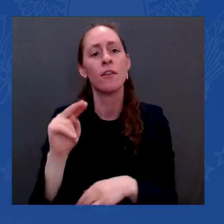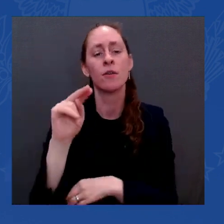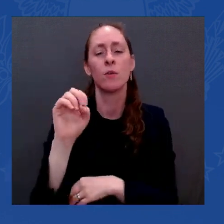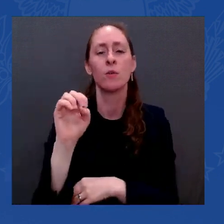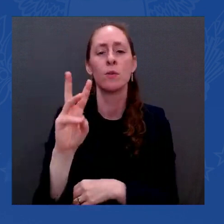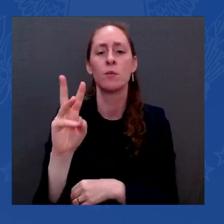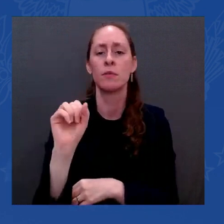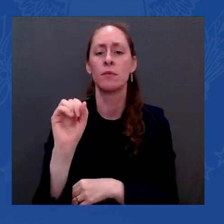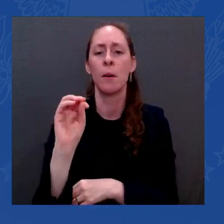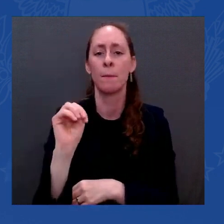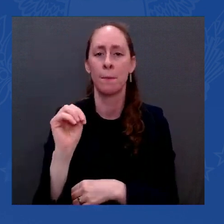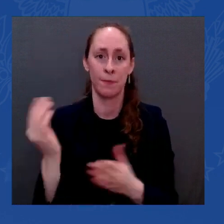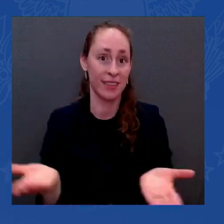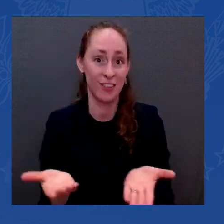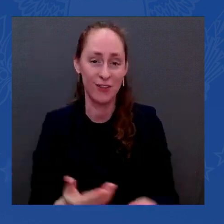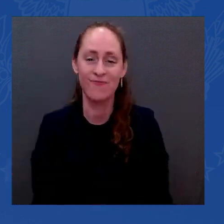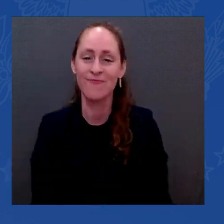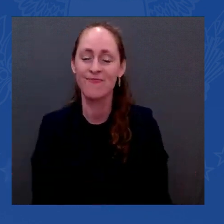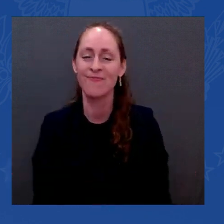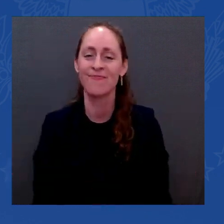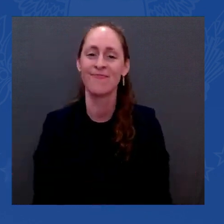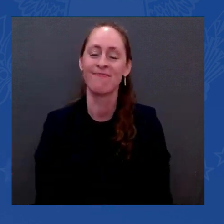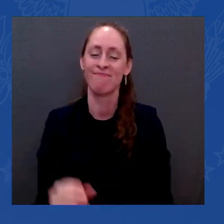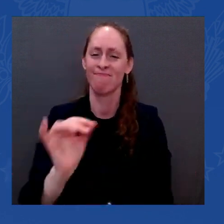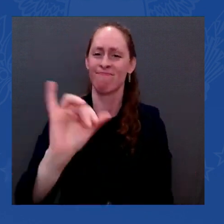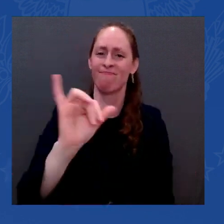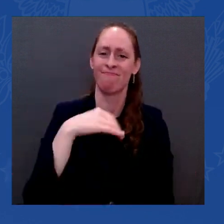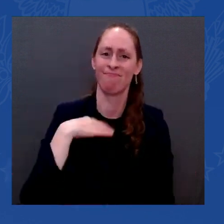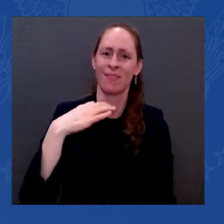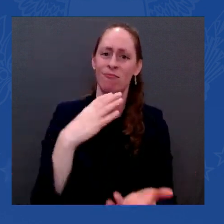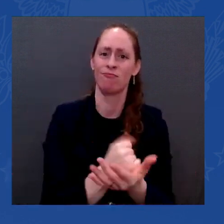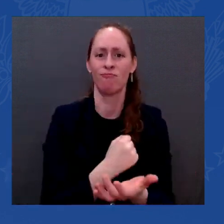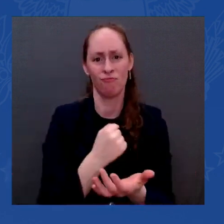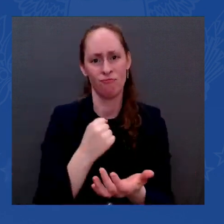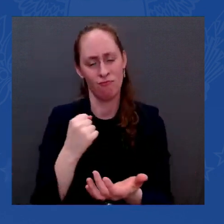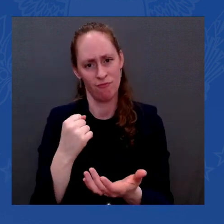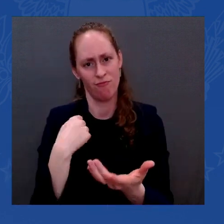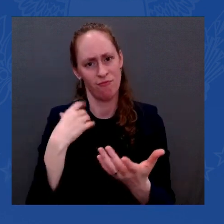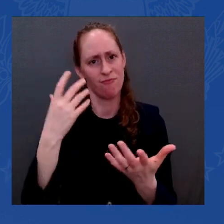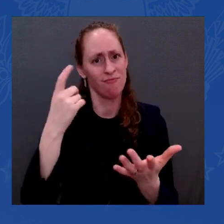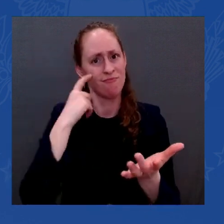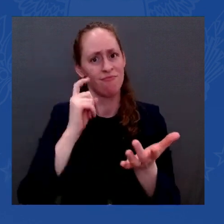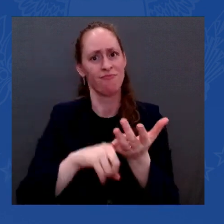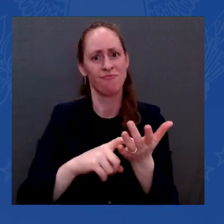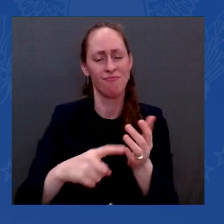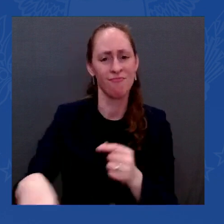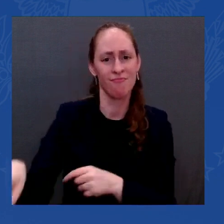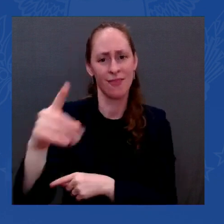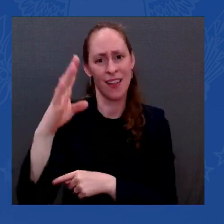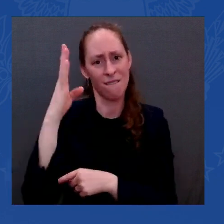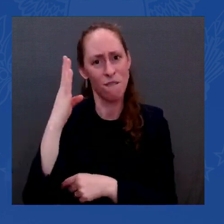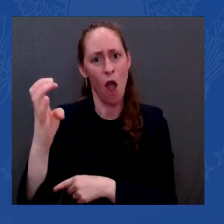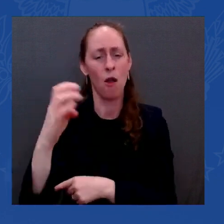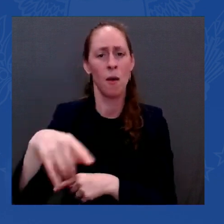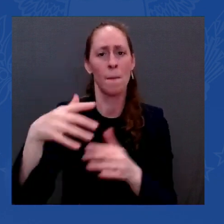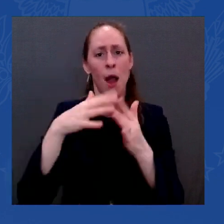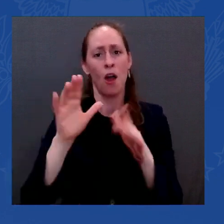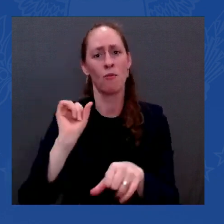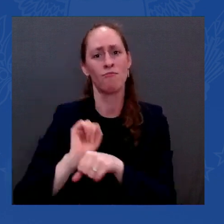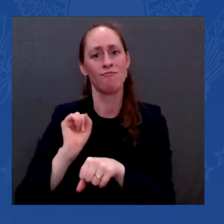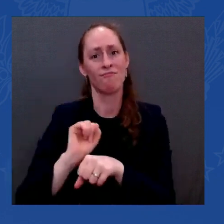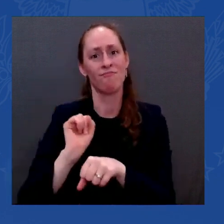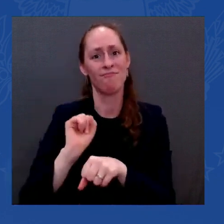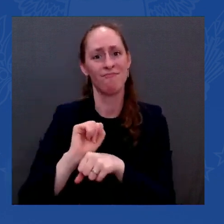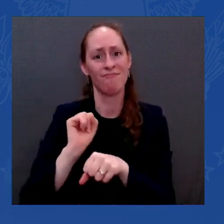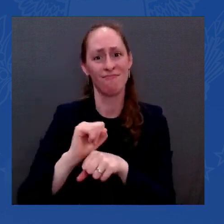400 American heroes at MP who report to work every day with an unwavering commitment to see